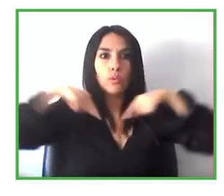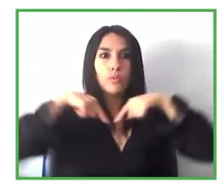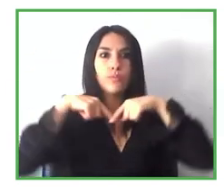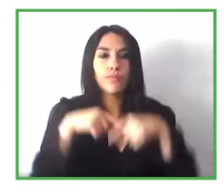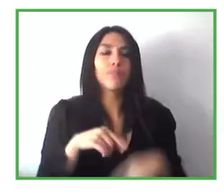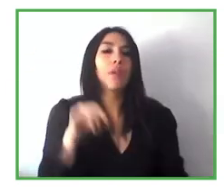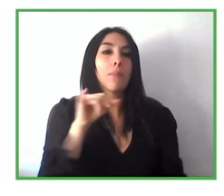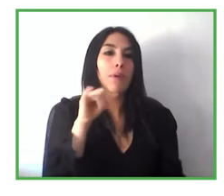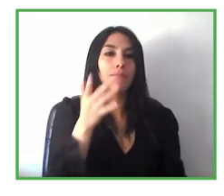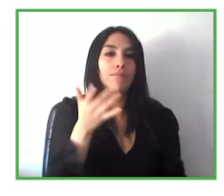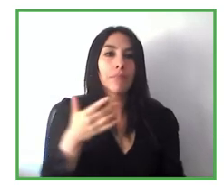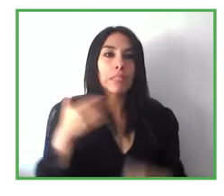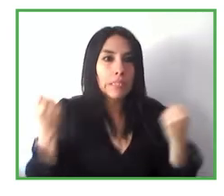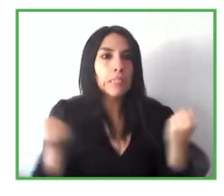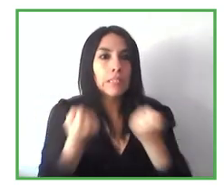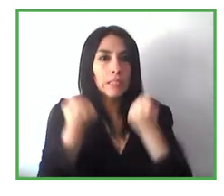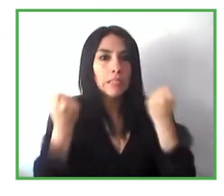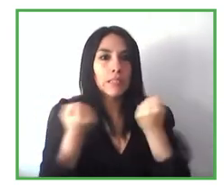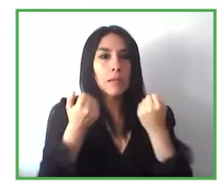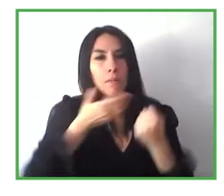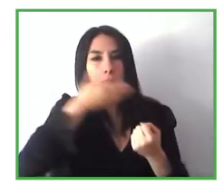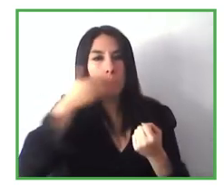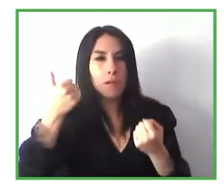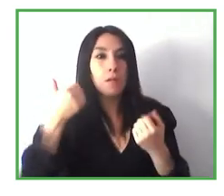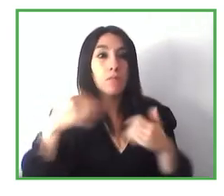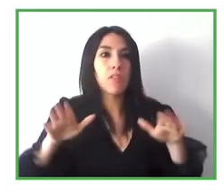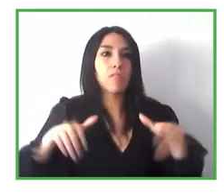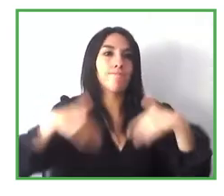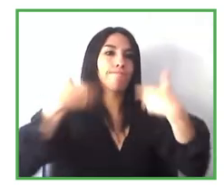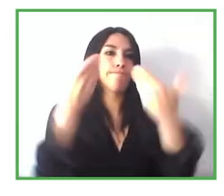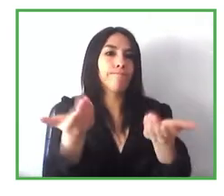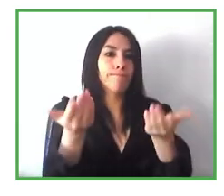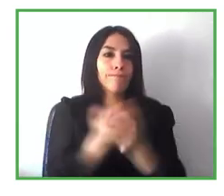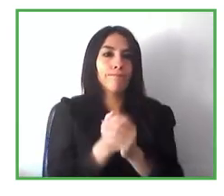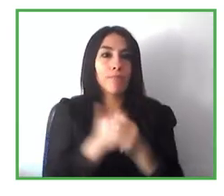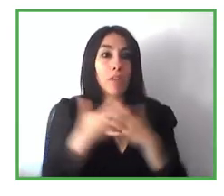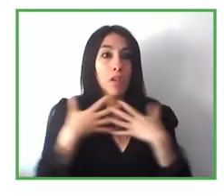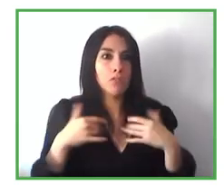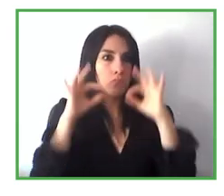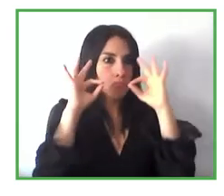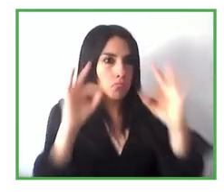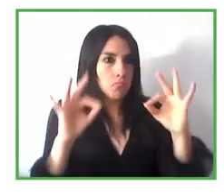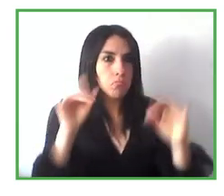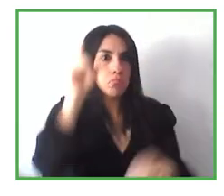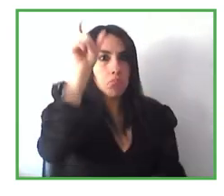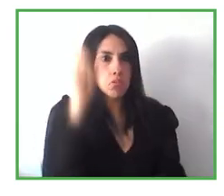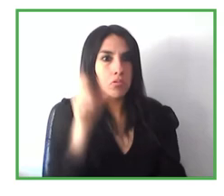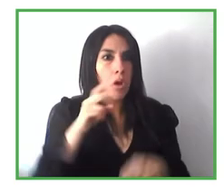But we also need to offer these improvements. We need to improve the experience of the user.